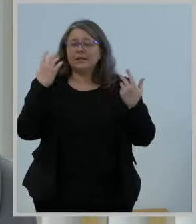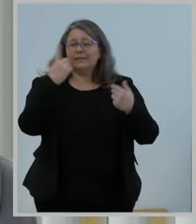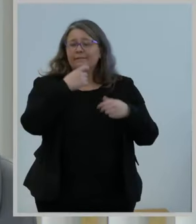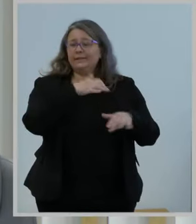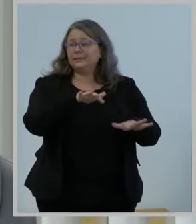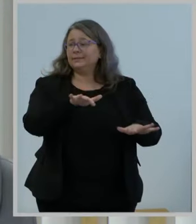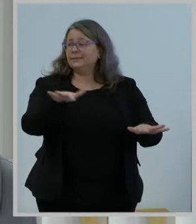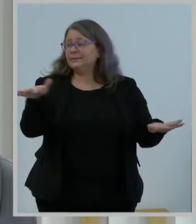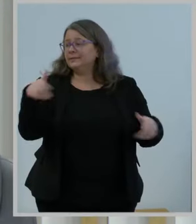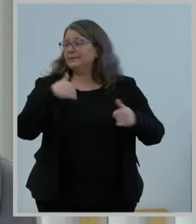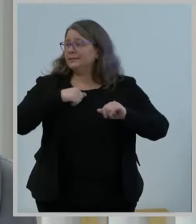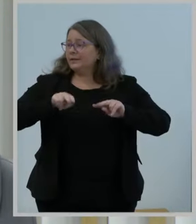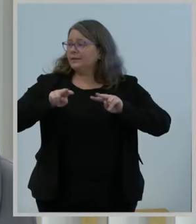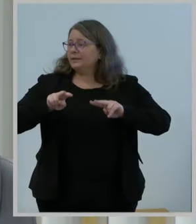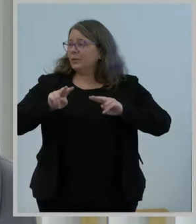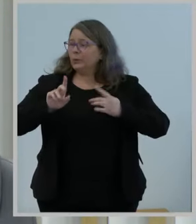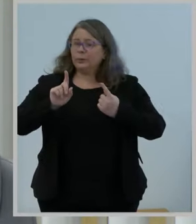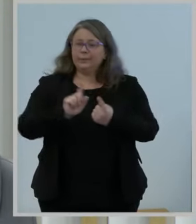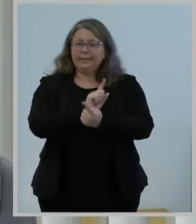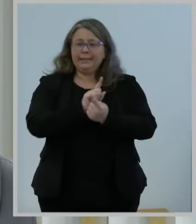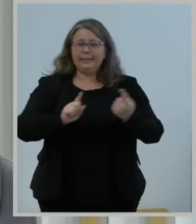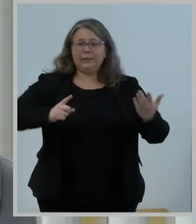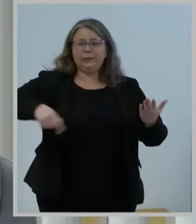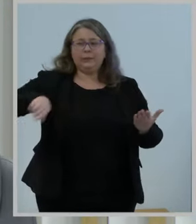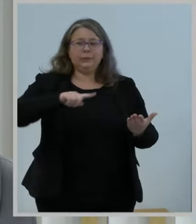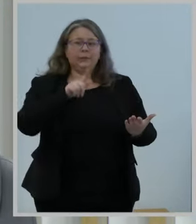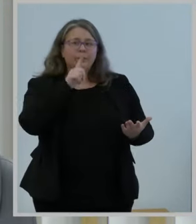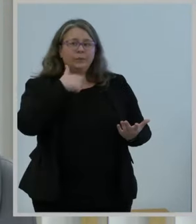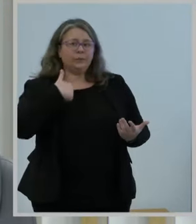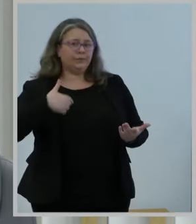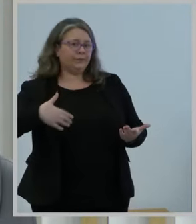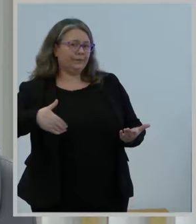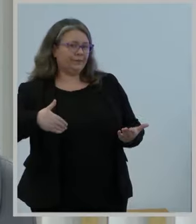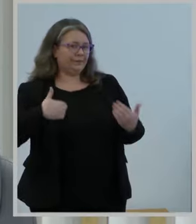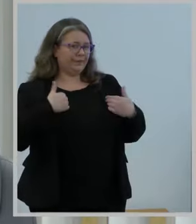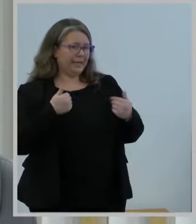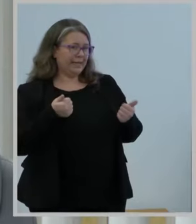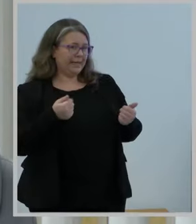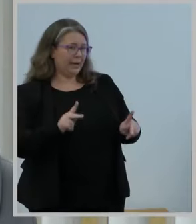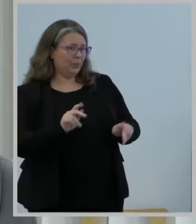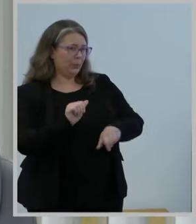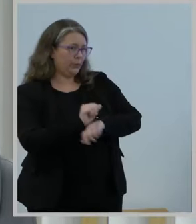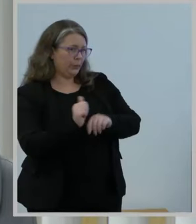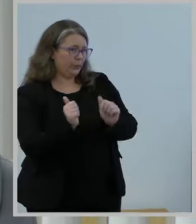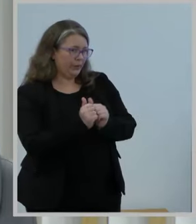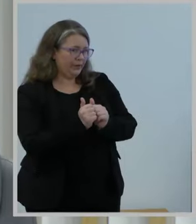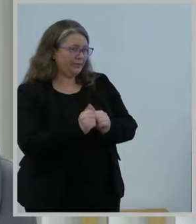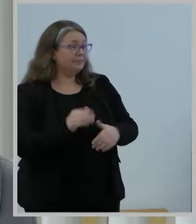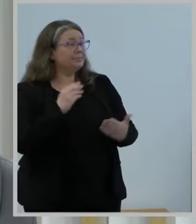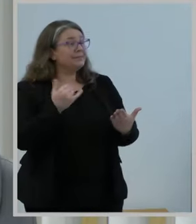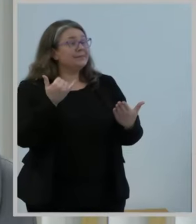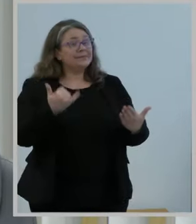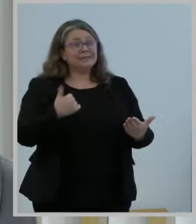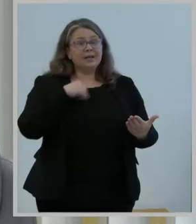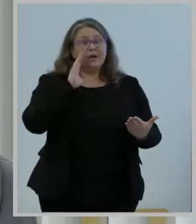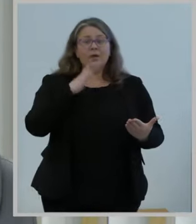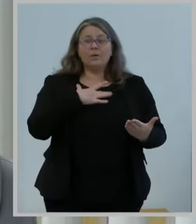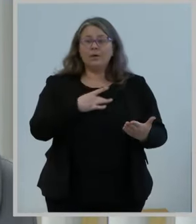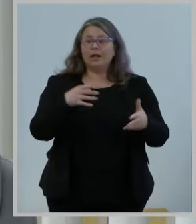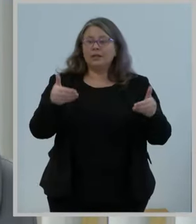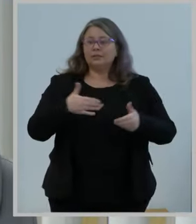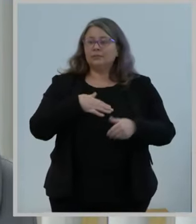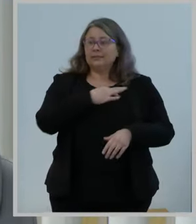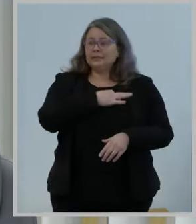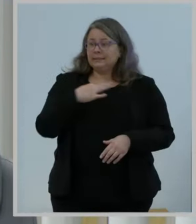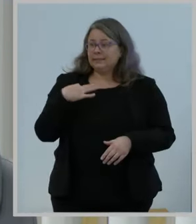those of you with whom I have not had the chance to work. And now I'd like to introduce my staff. I would like